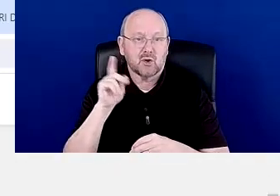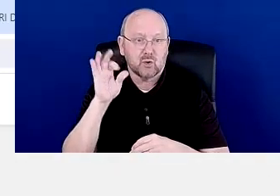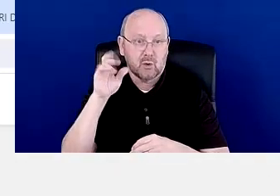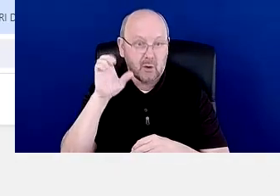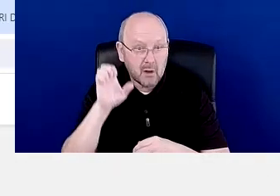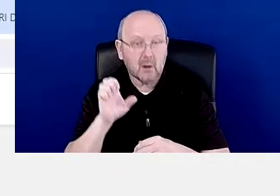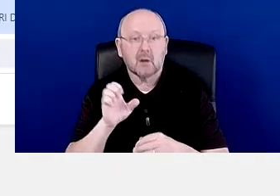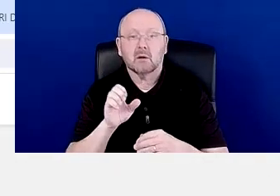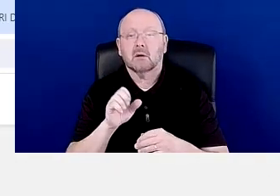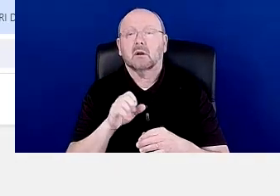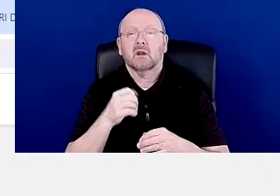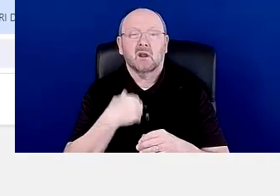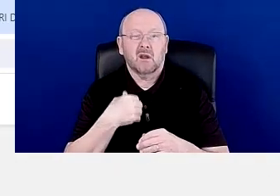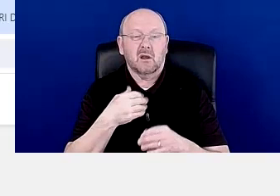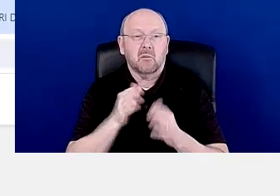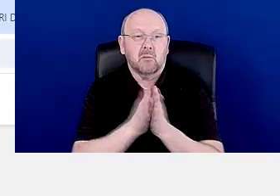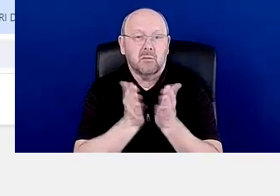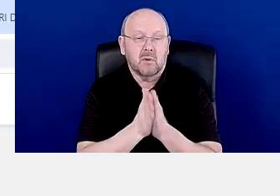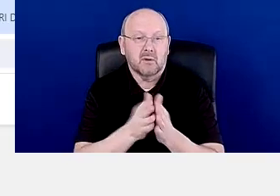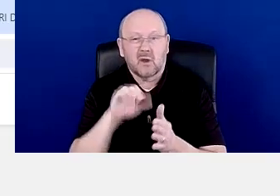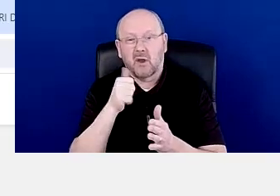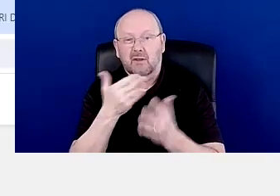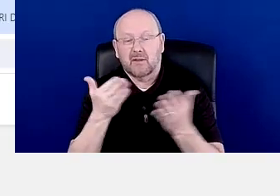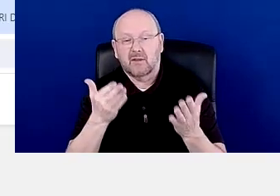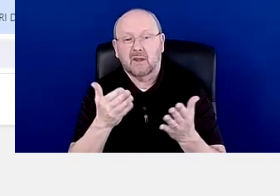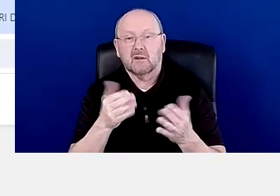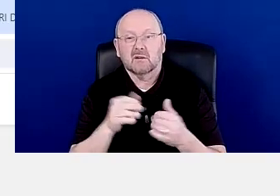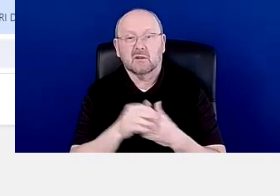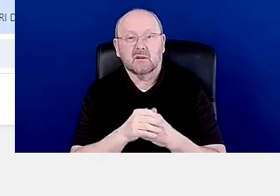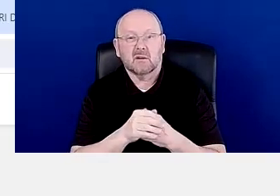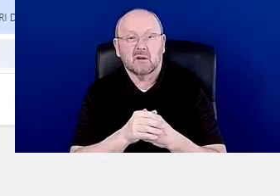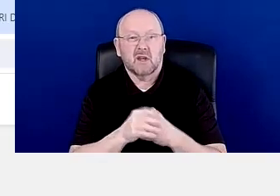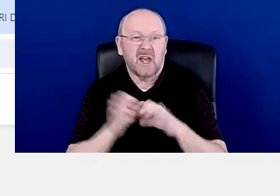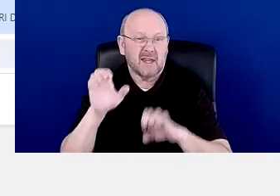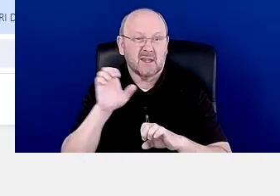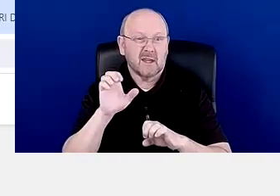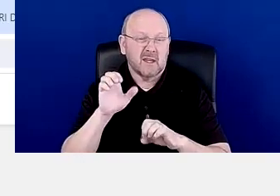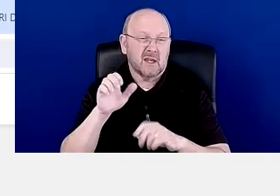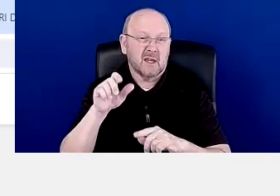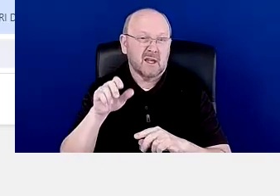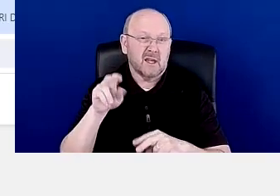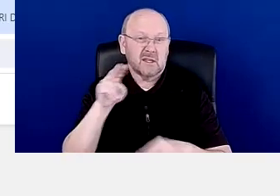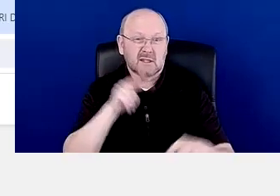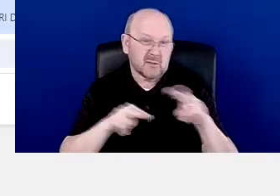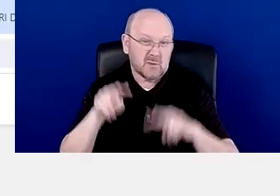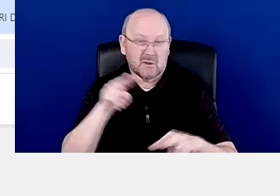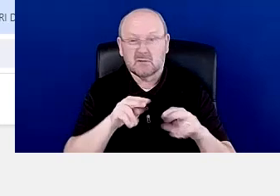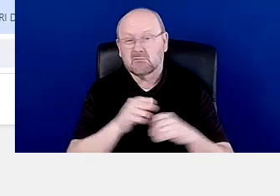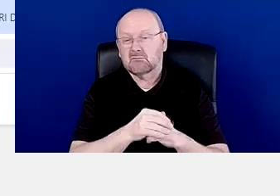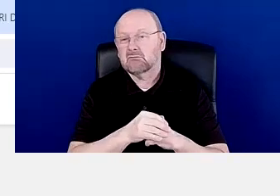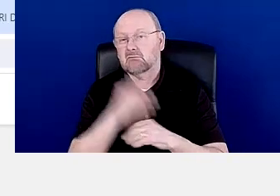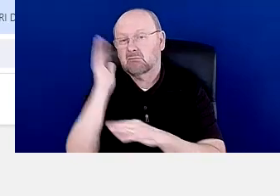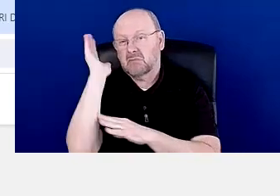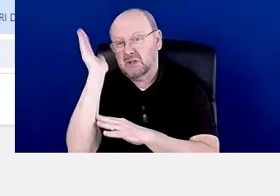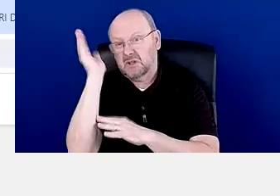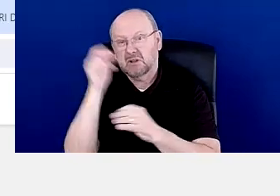there. And there's also some ancillaries that, um, you can input like assessments, presentations, things like that. So it comes with a lot of